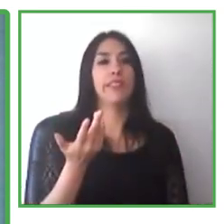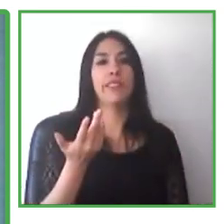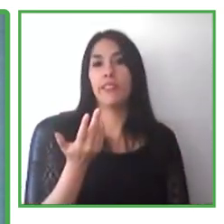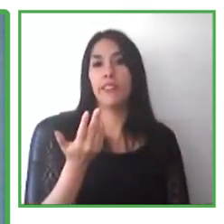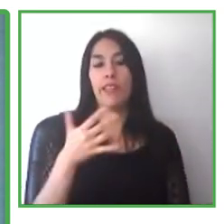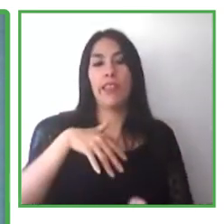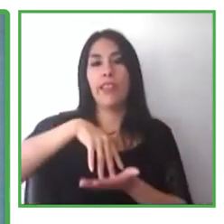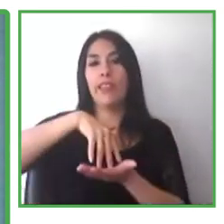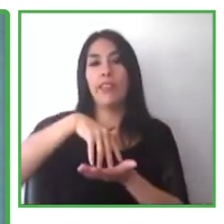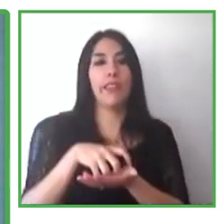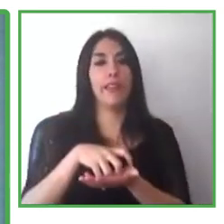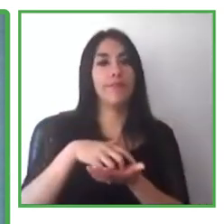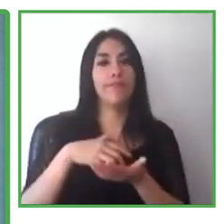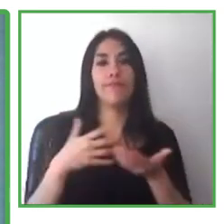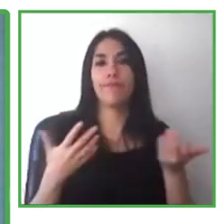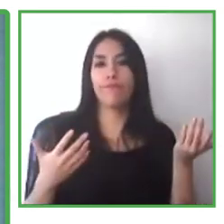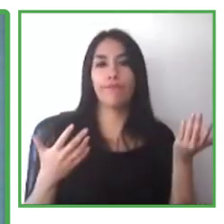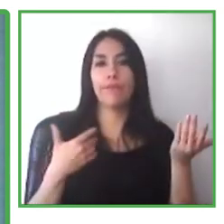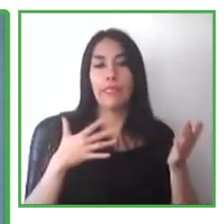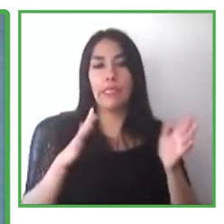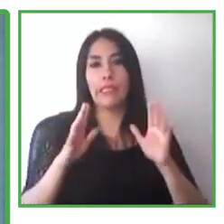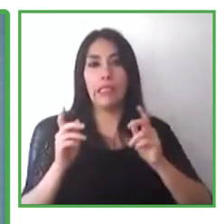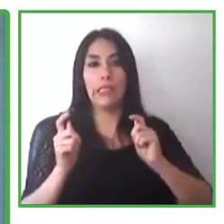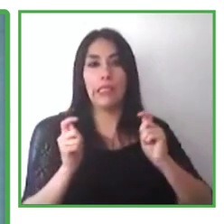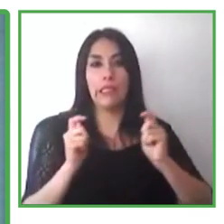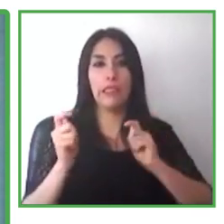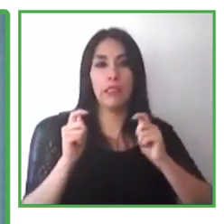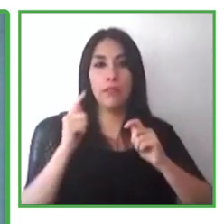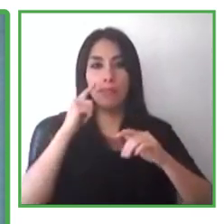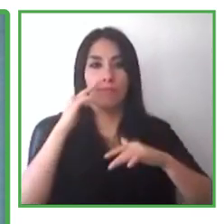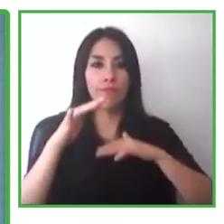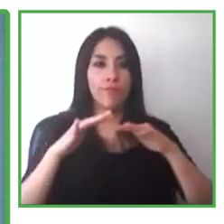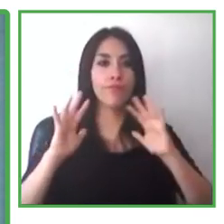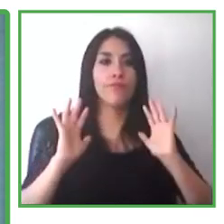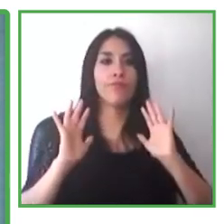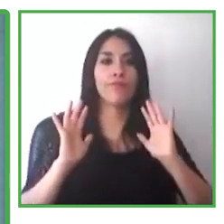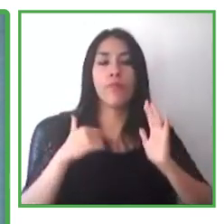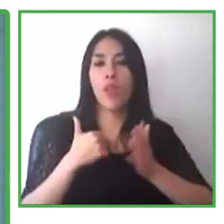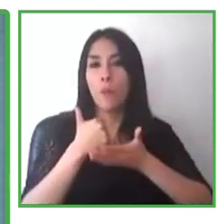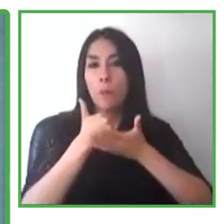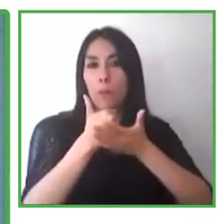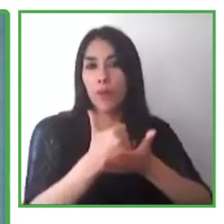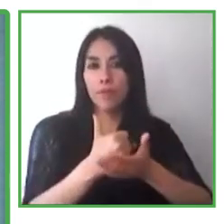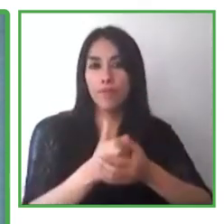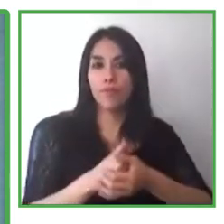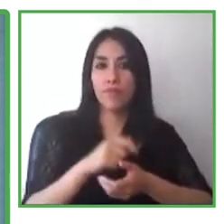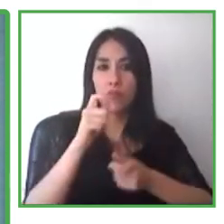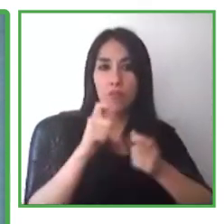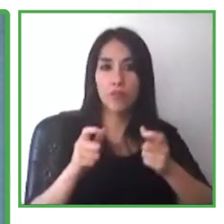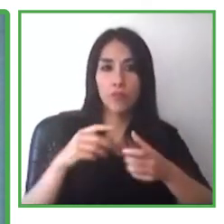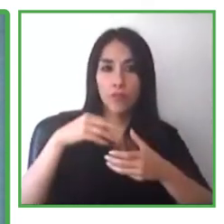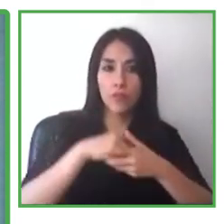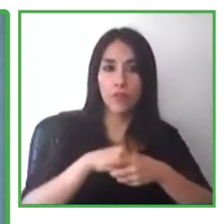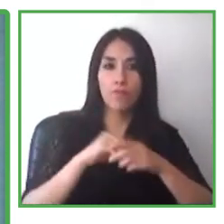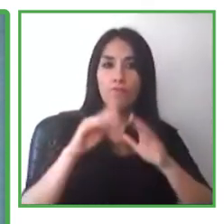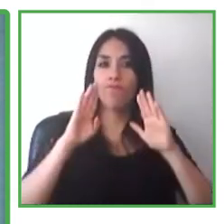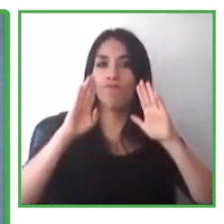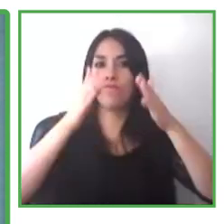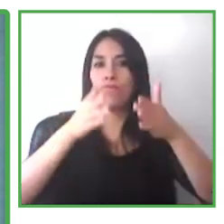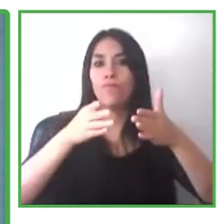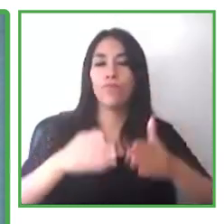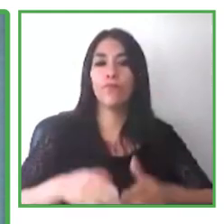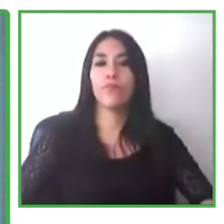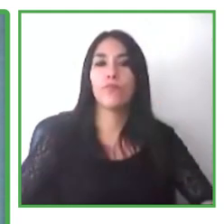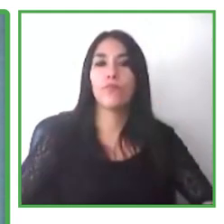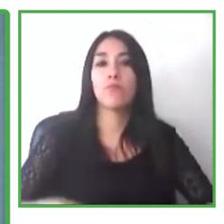people on the spectrum. What we do about that, what we do in order to tackle this barrier, is